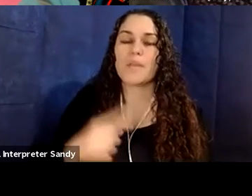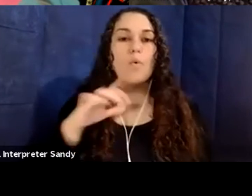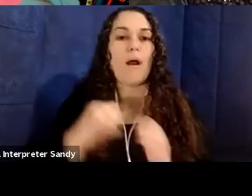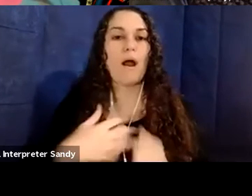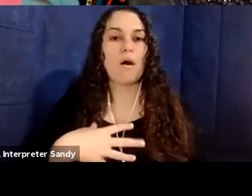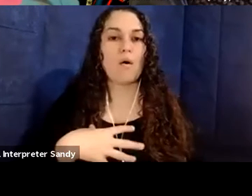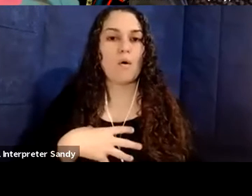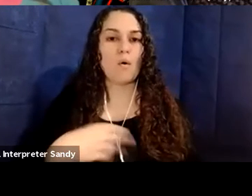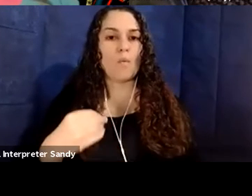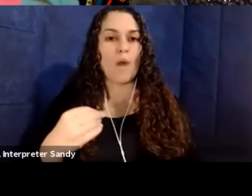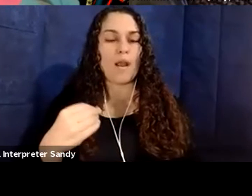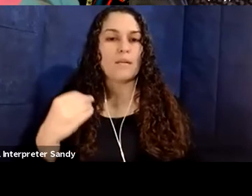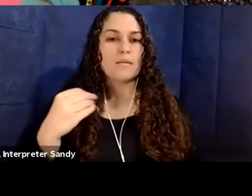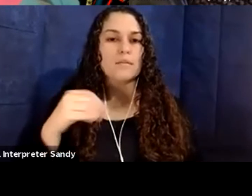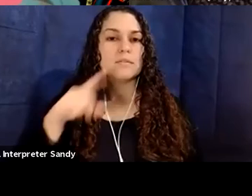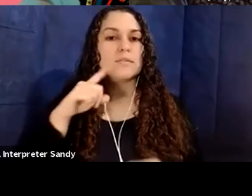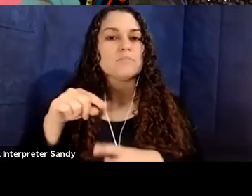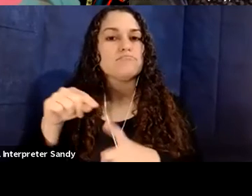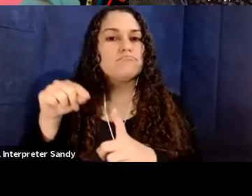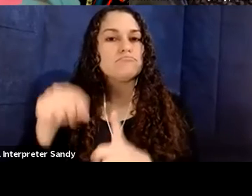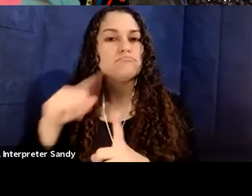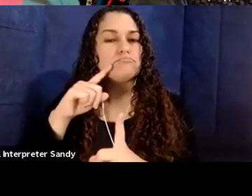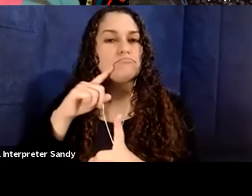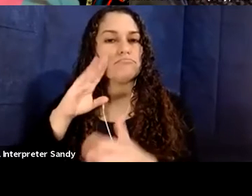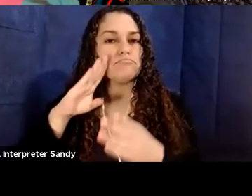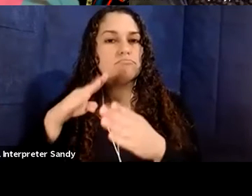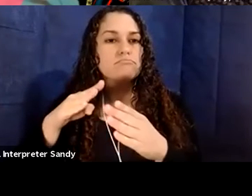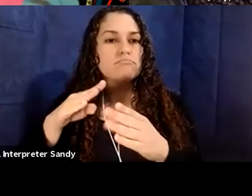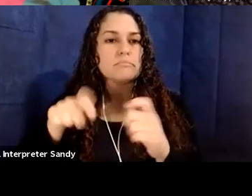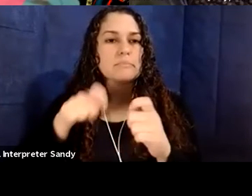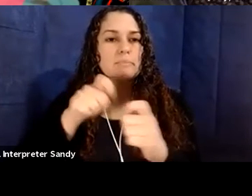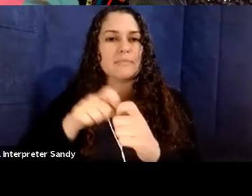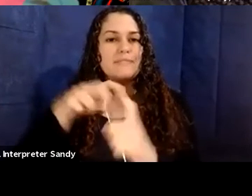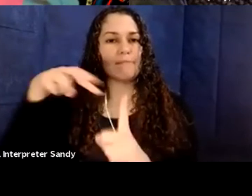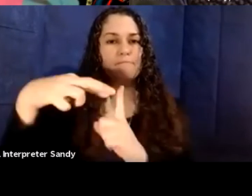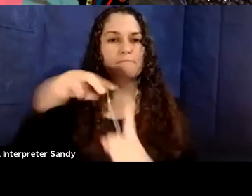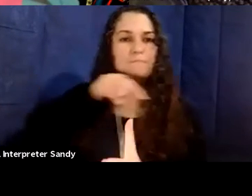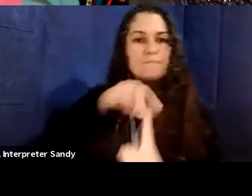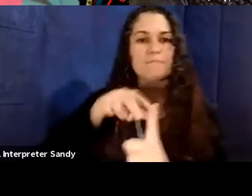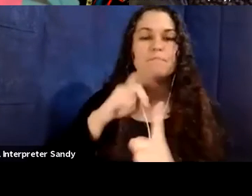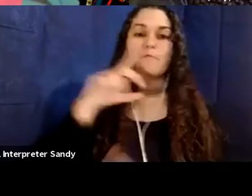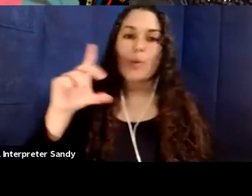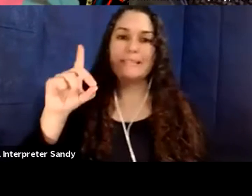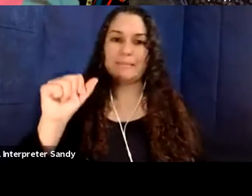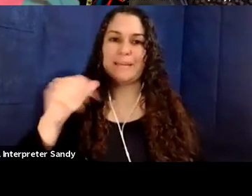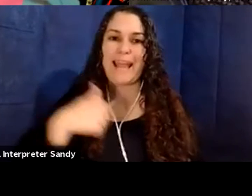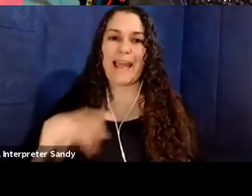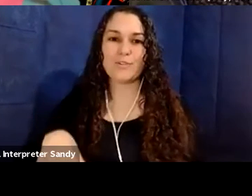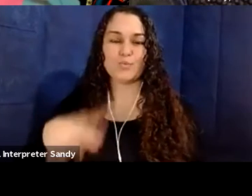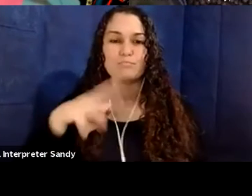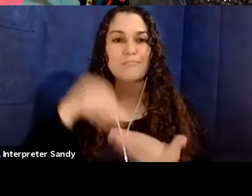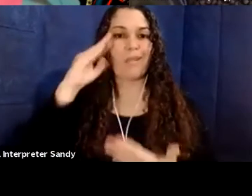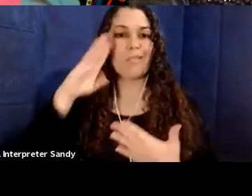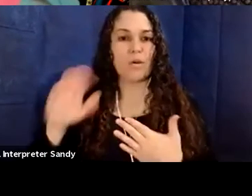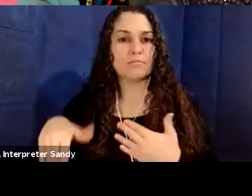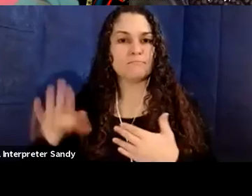in covert ways that I had to learn through my life experience over decades, rather than through institutional learning